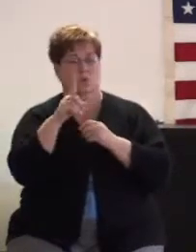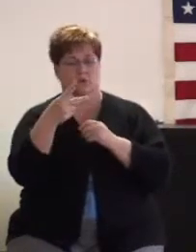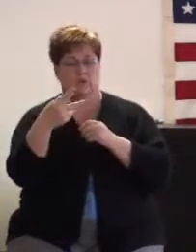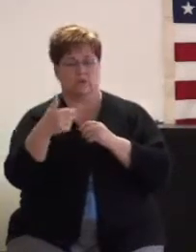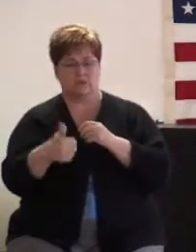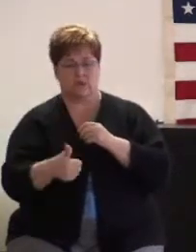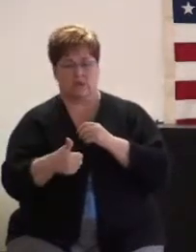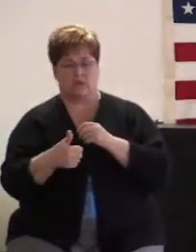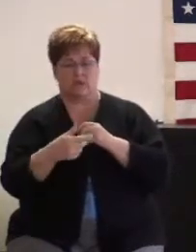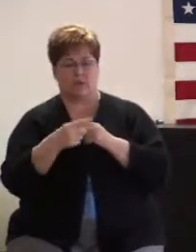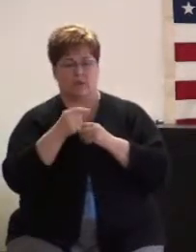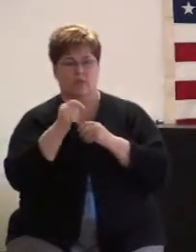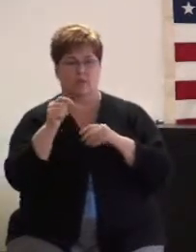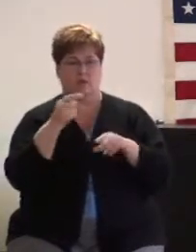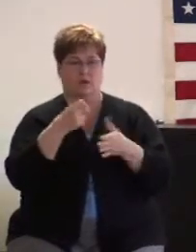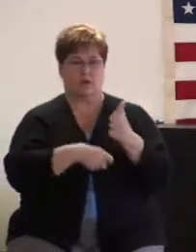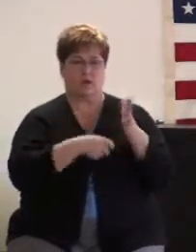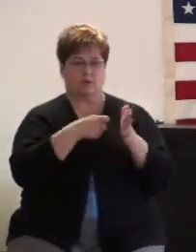the cost.